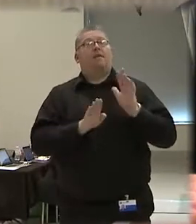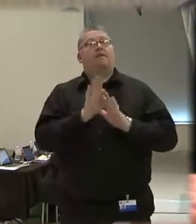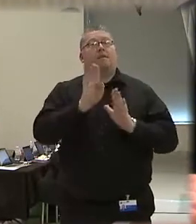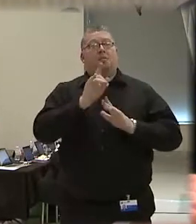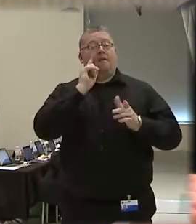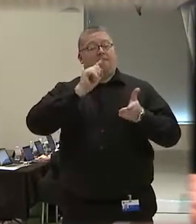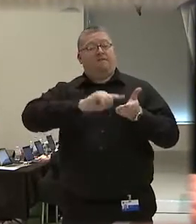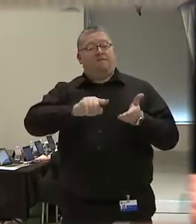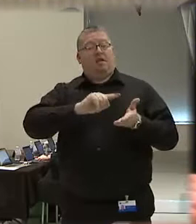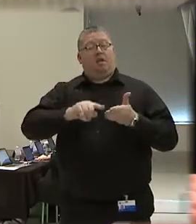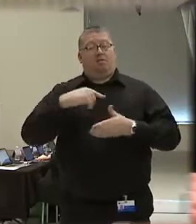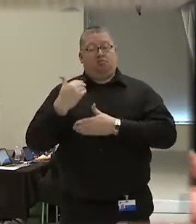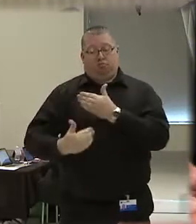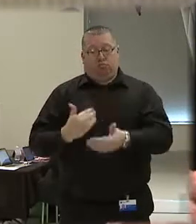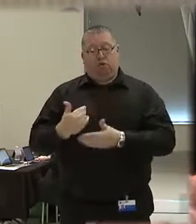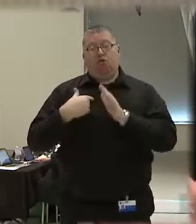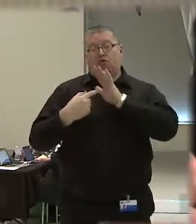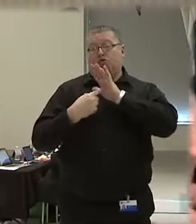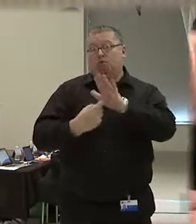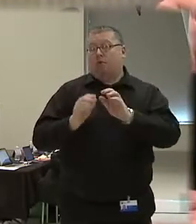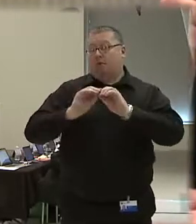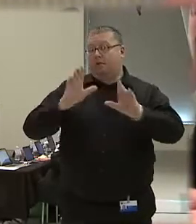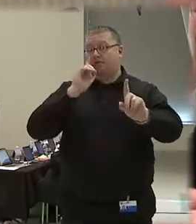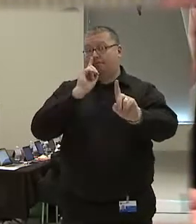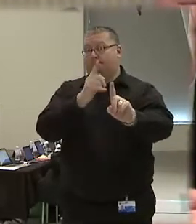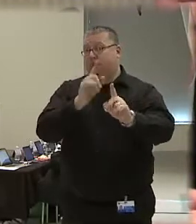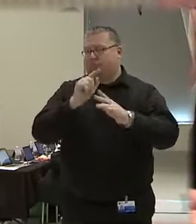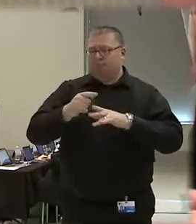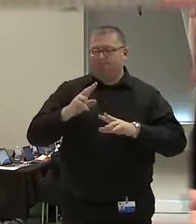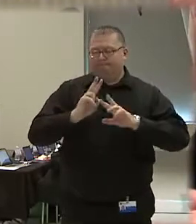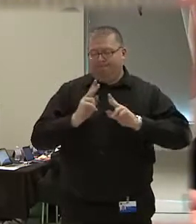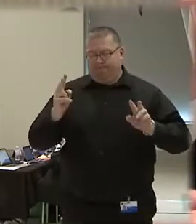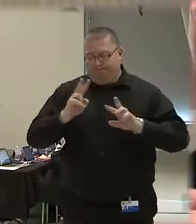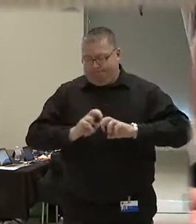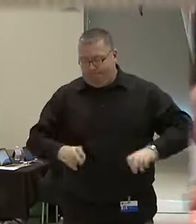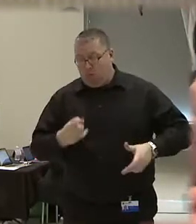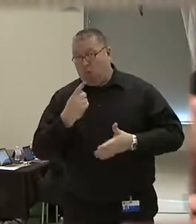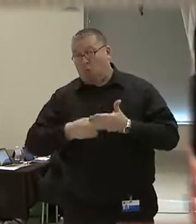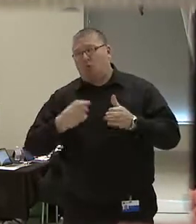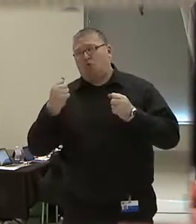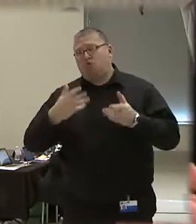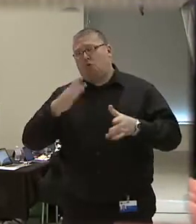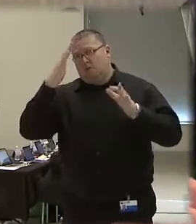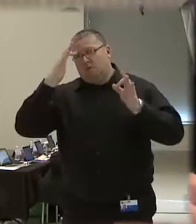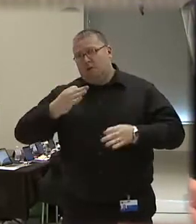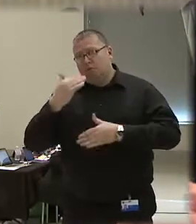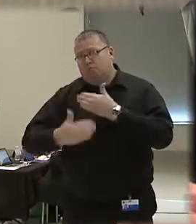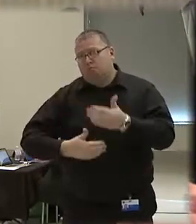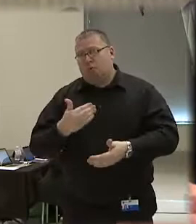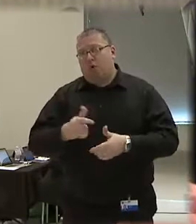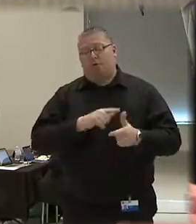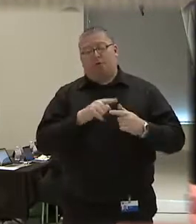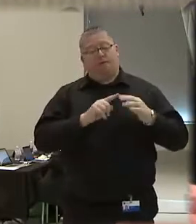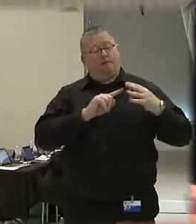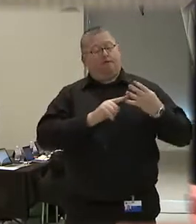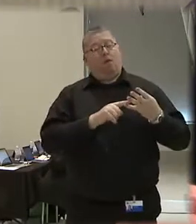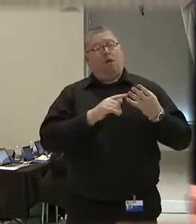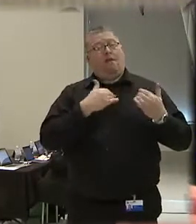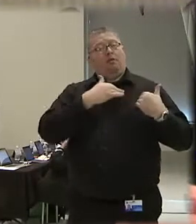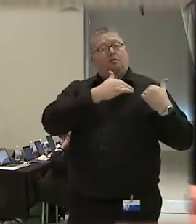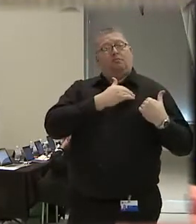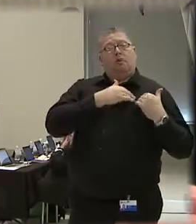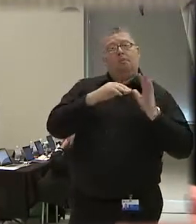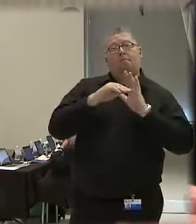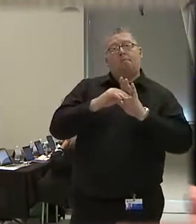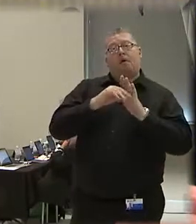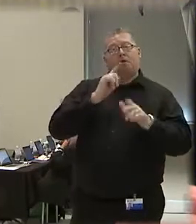protocols that clearly demonstrate our desire to get to the root of decision-making and problem-solving. And four, developing an accountability model